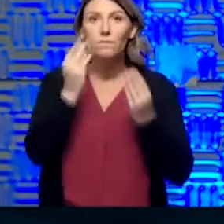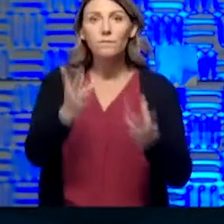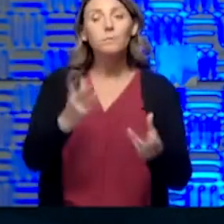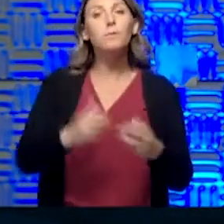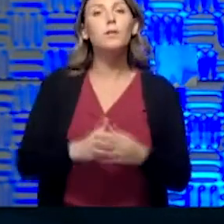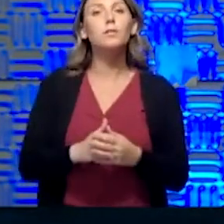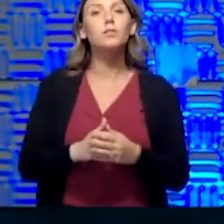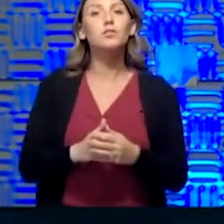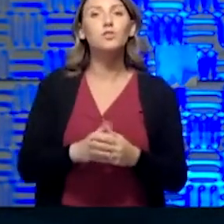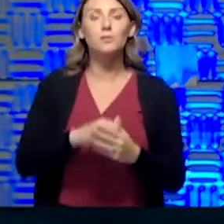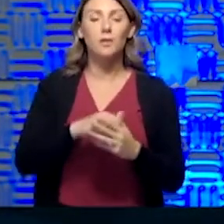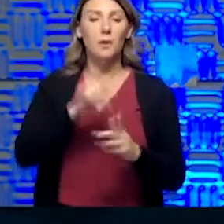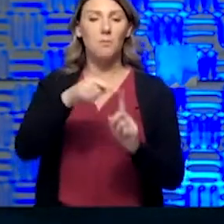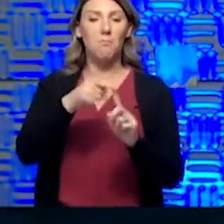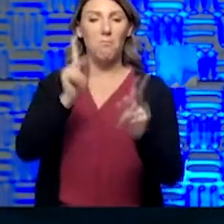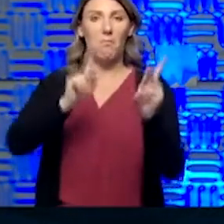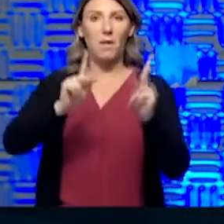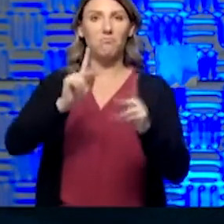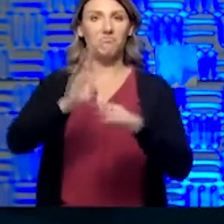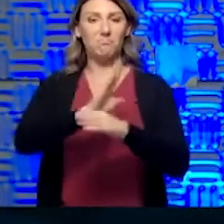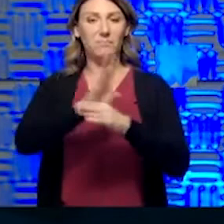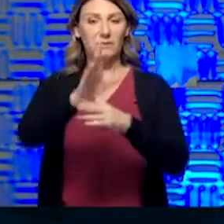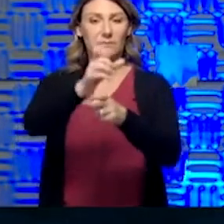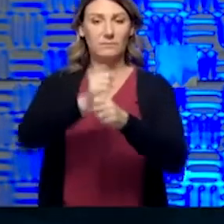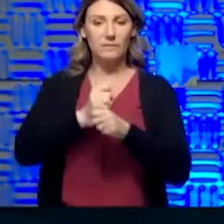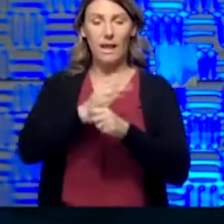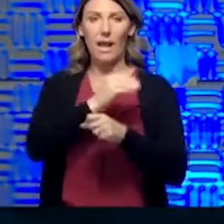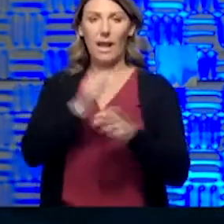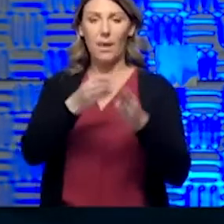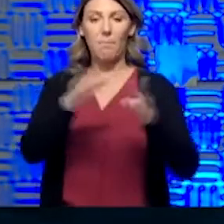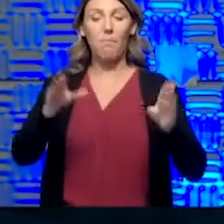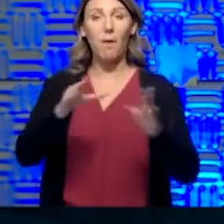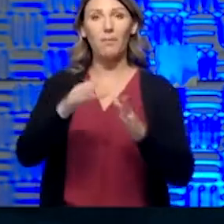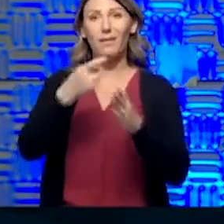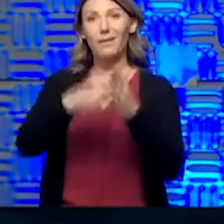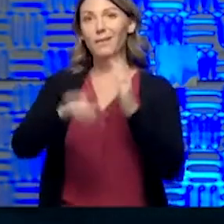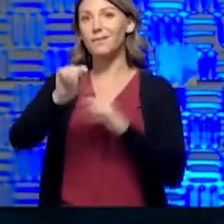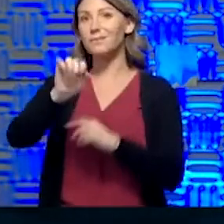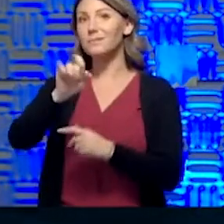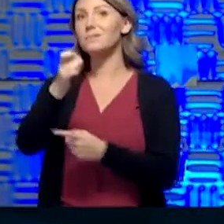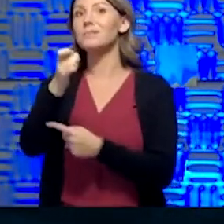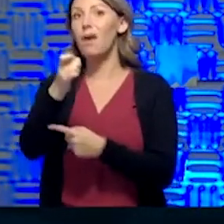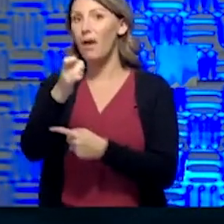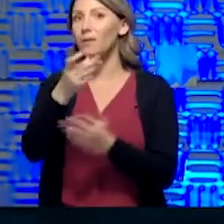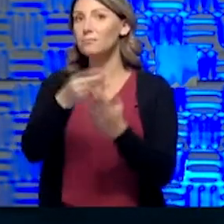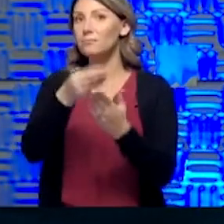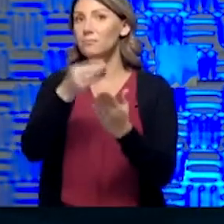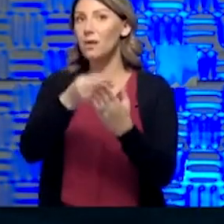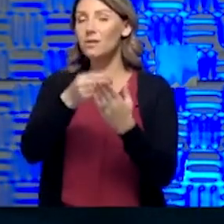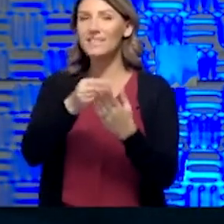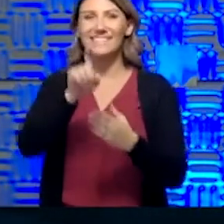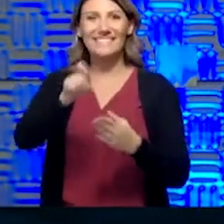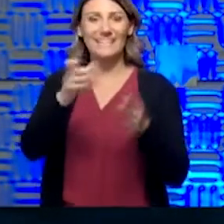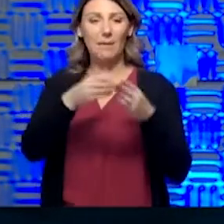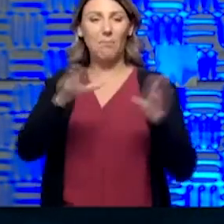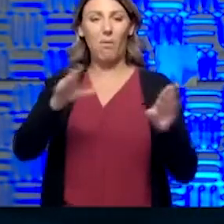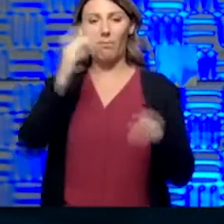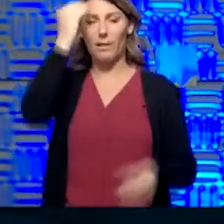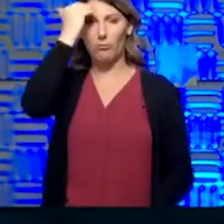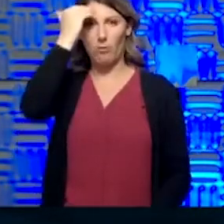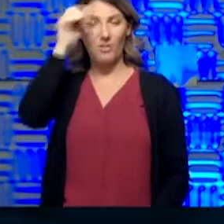recipients. Public tax dollars require public knowledge. And so, yes,